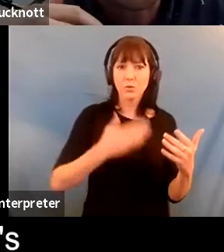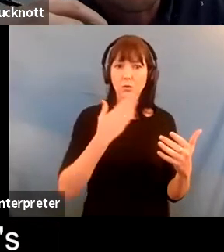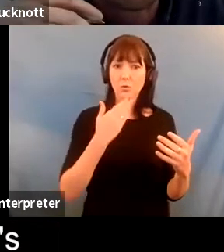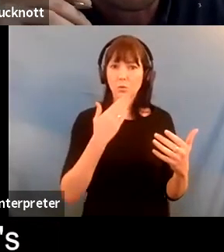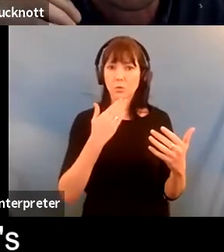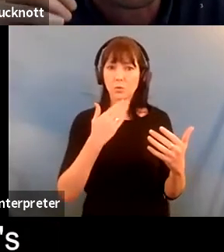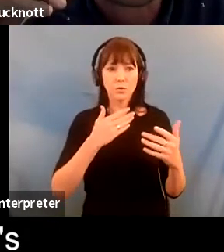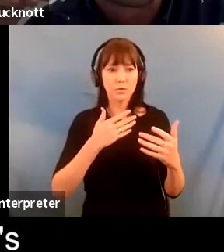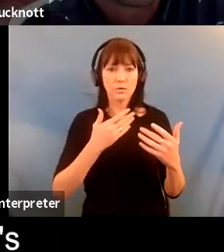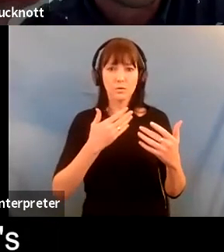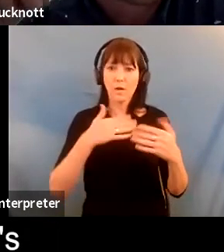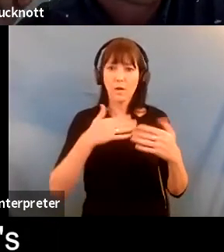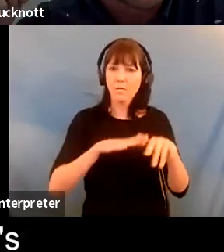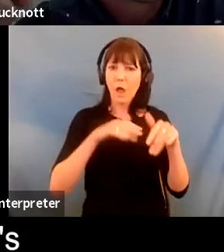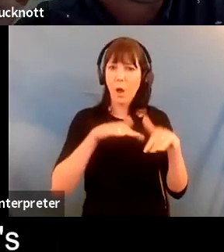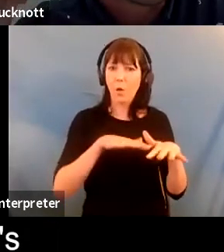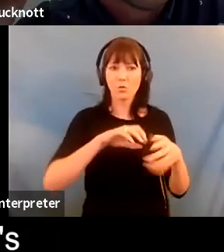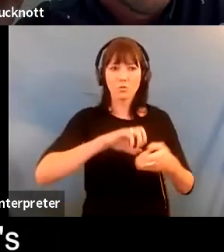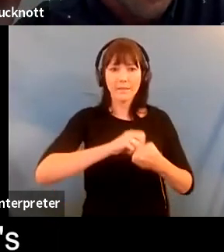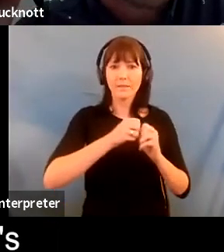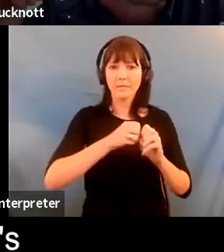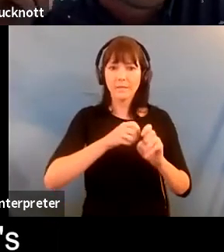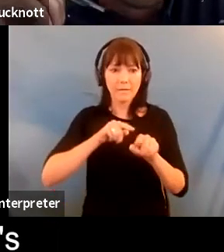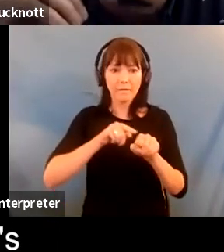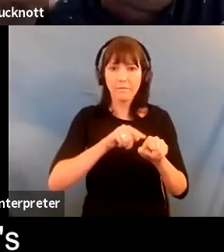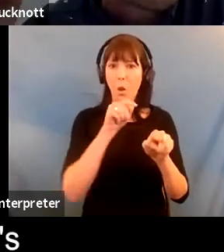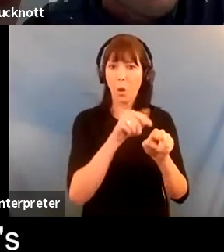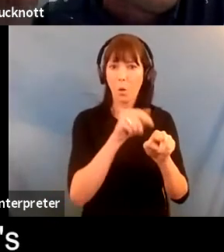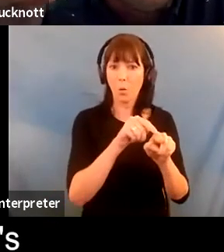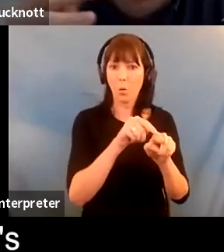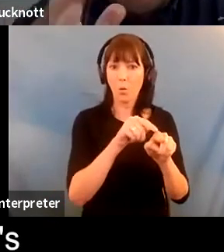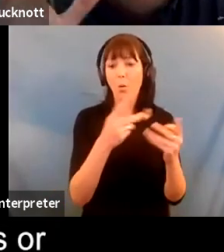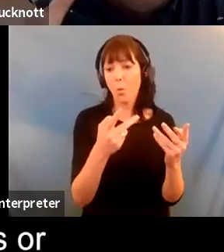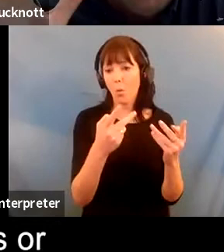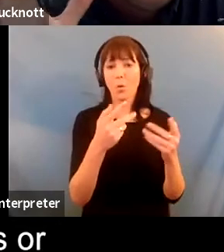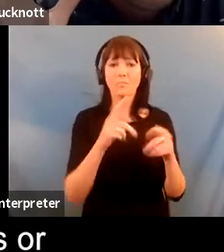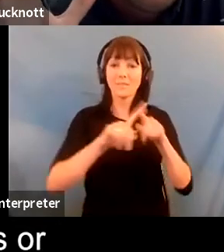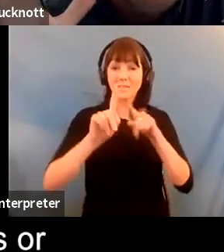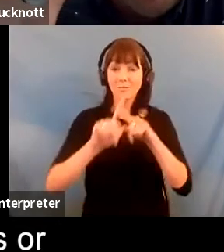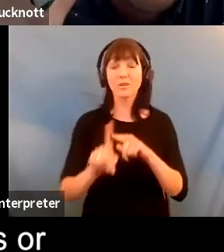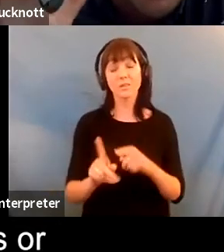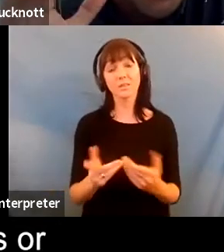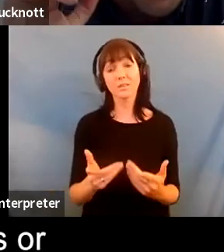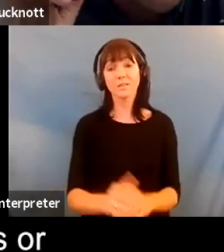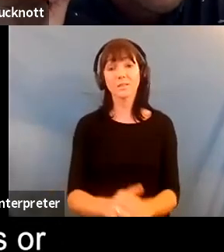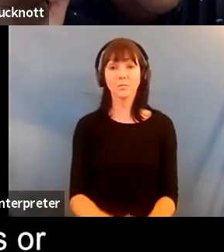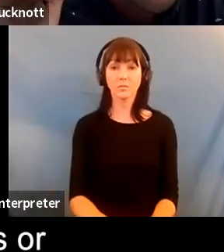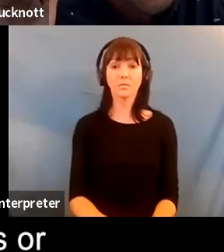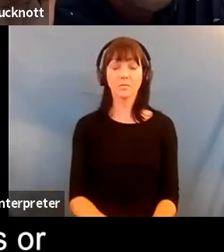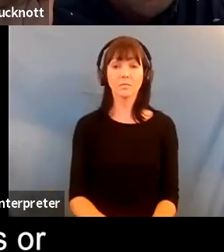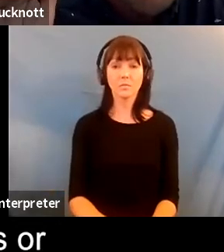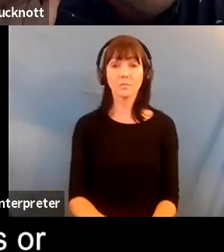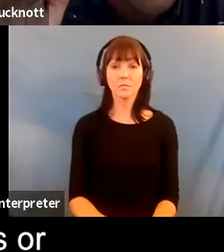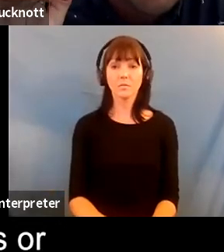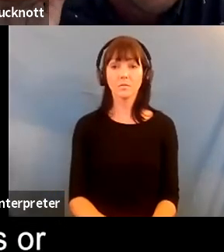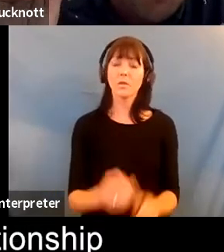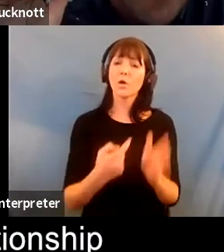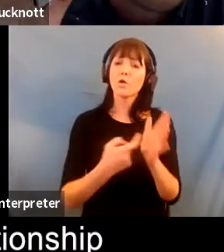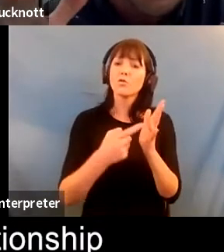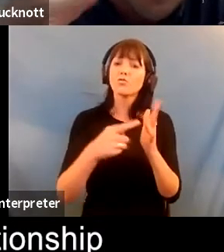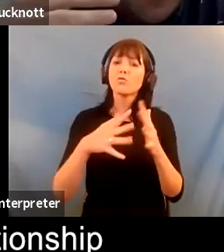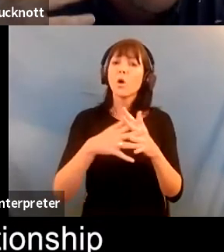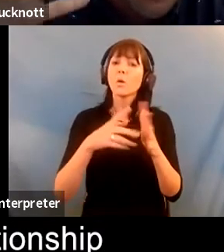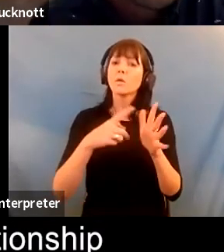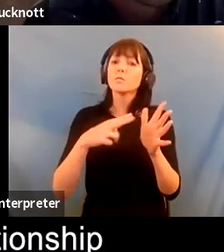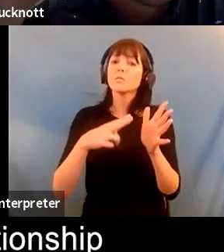creativity i think that's it's fascinating um of course perhaps i don't know if there's similarities or differences for you rowan as a